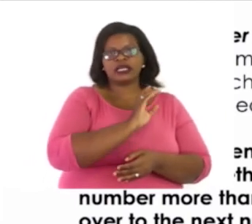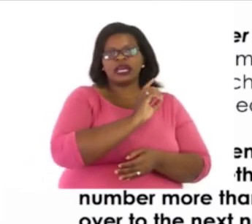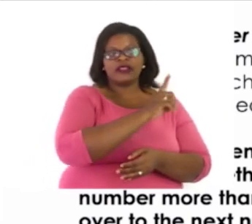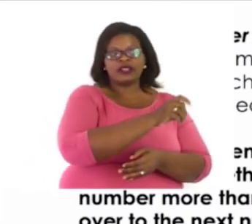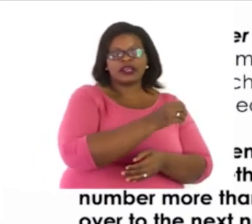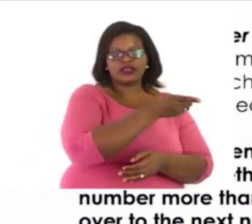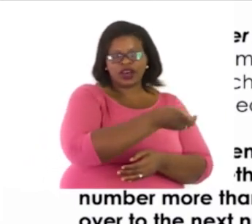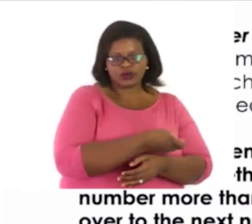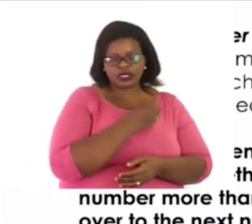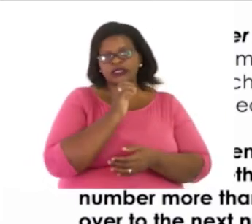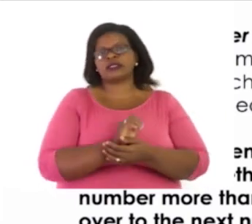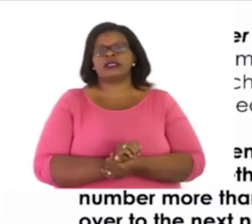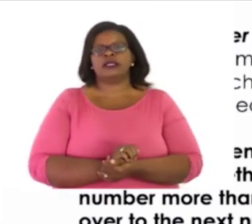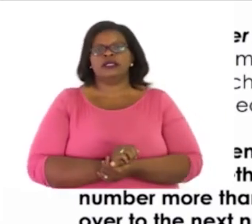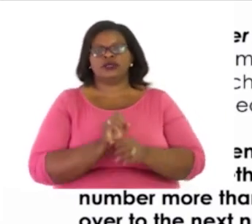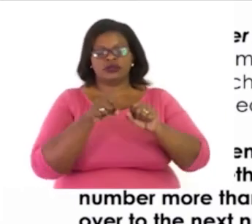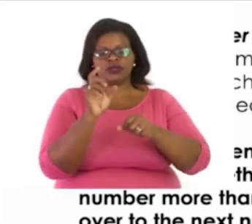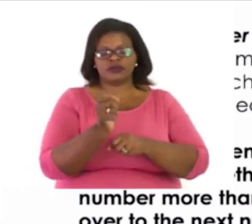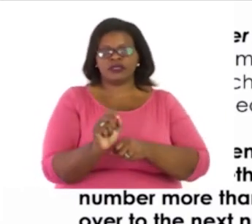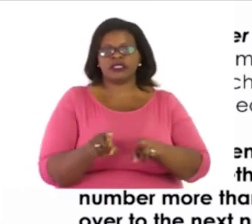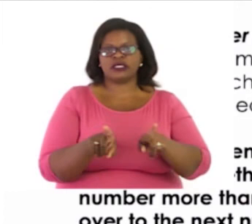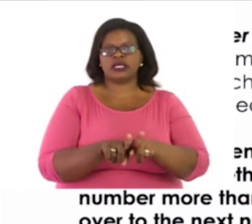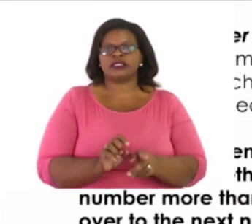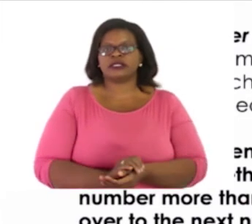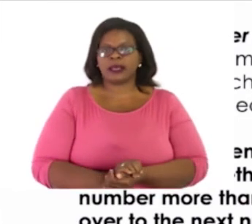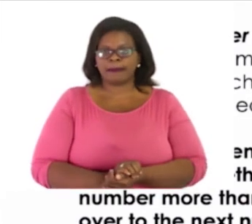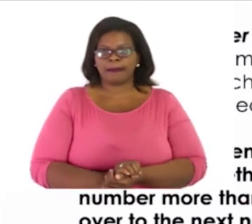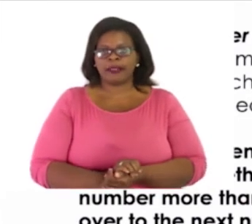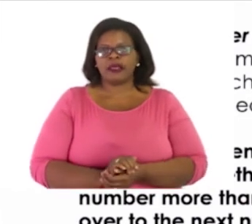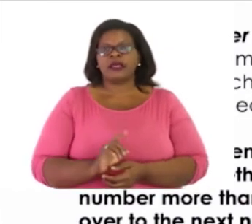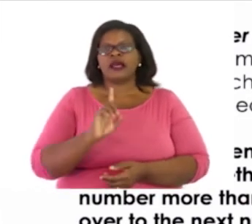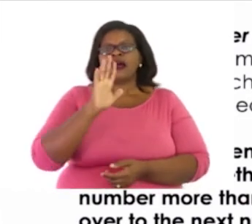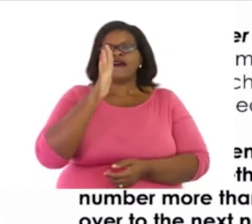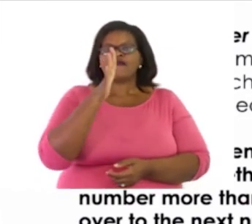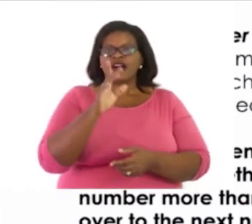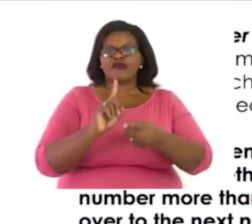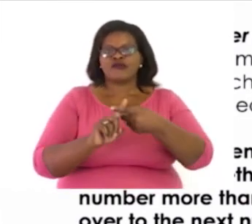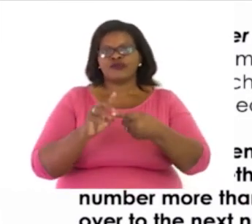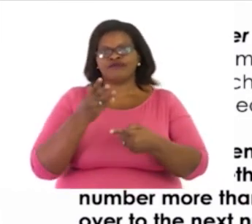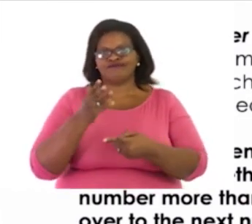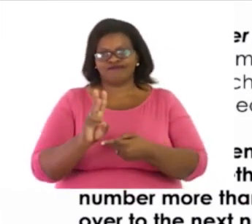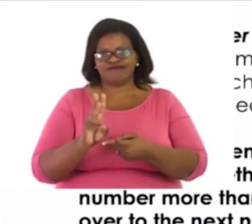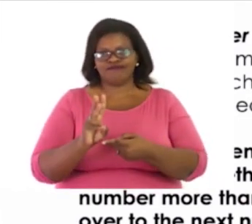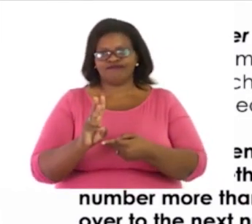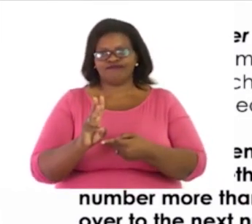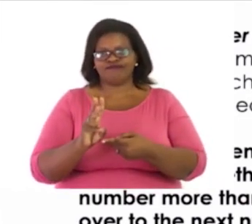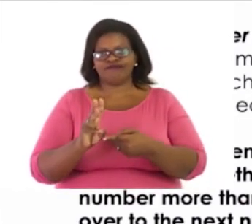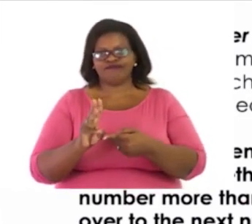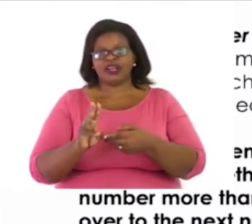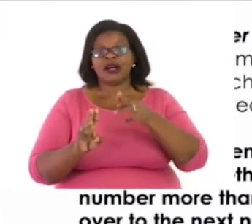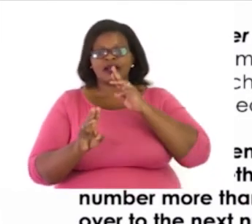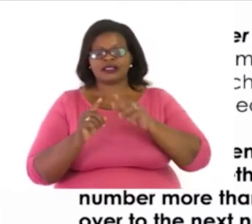under ten thousands. Now, let's add. Five plus six. That is equal to